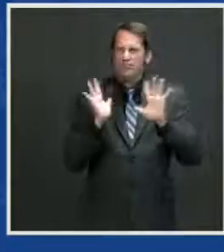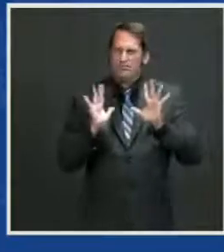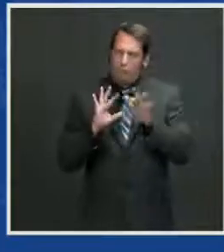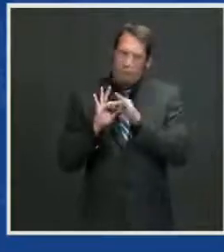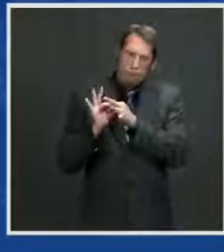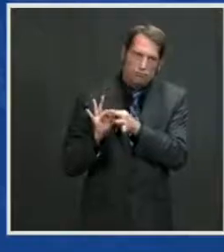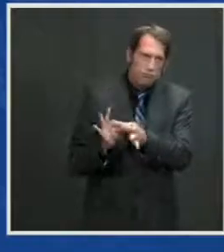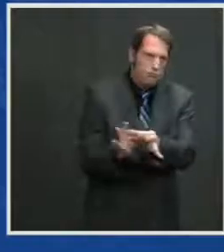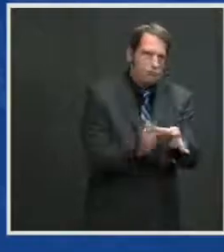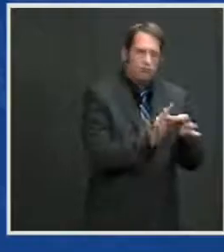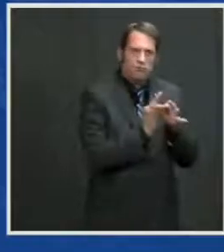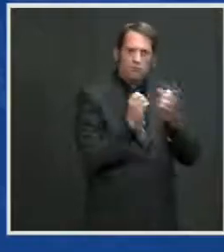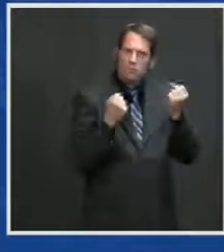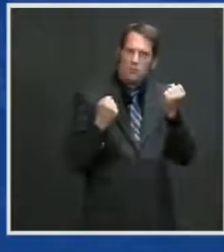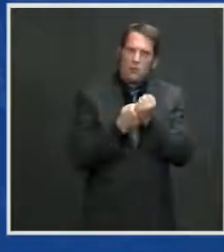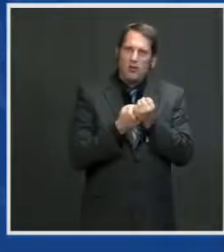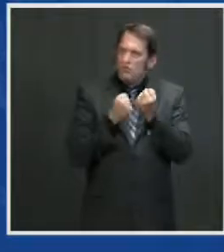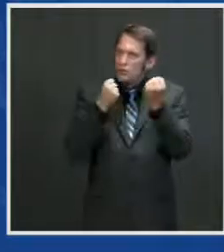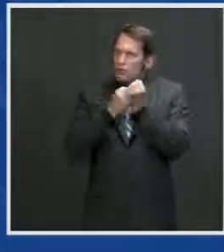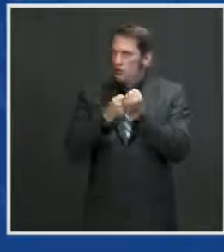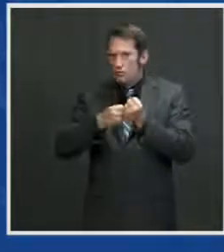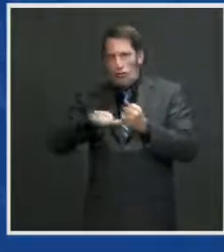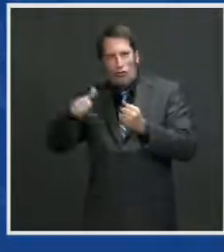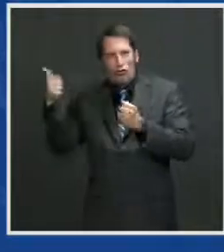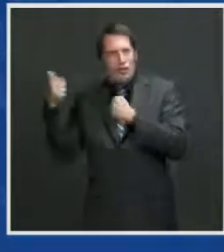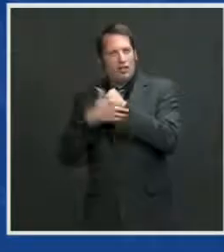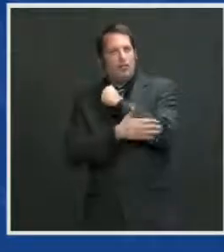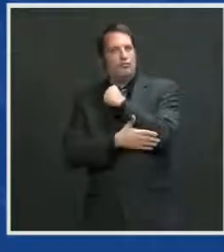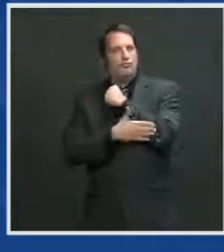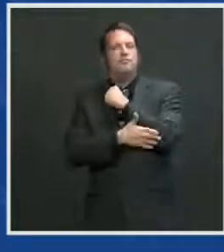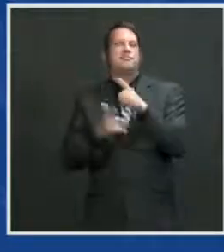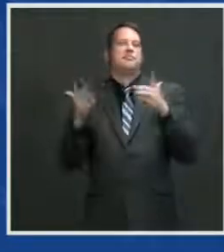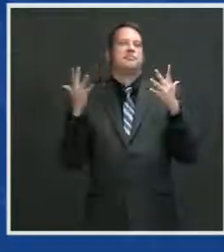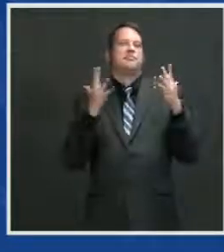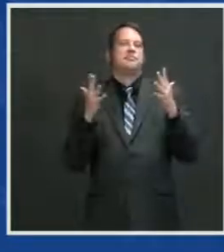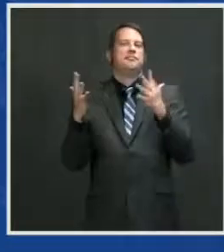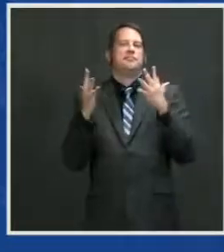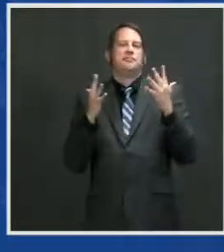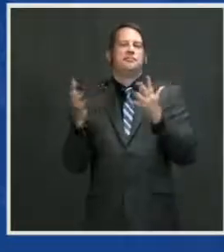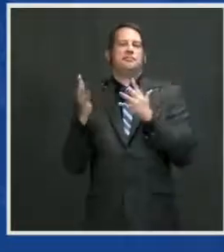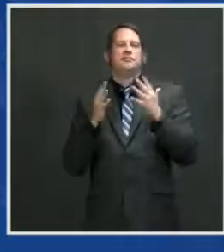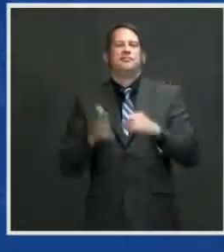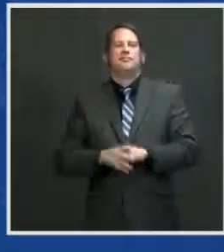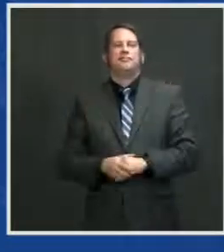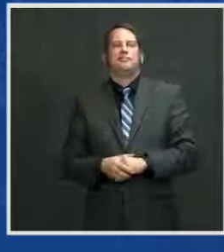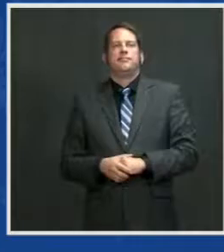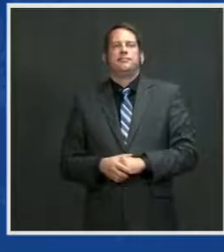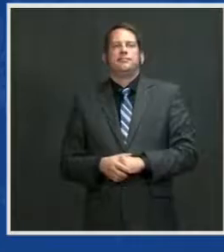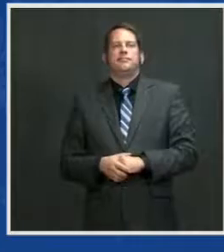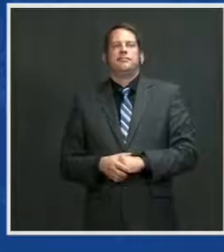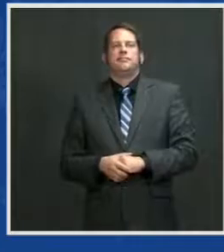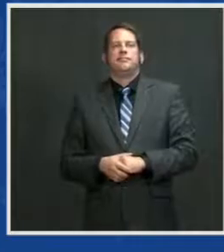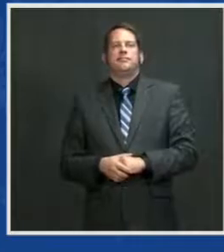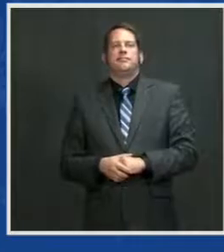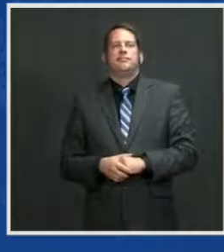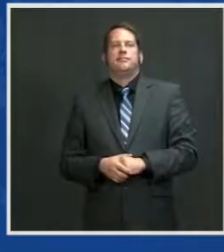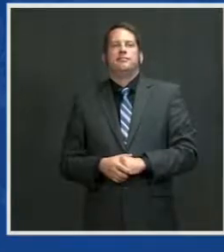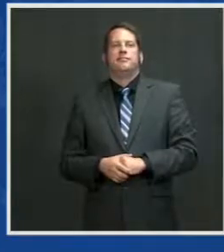Where the rights of all people are protected.